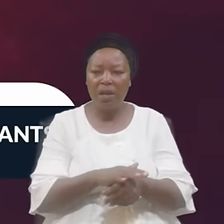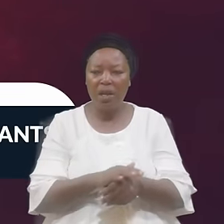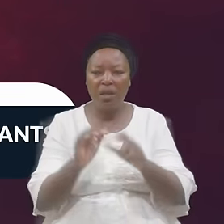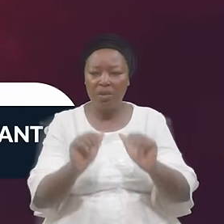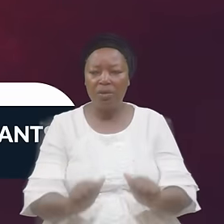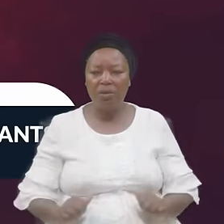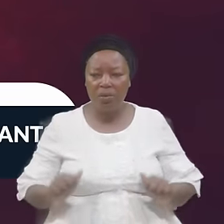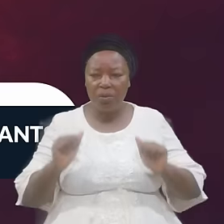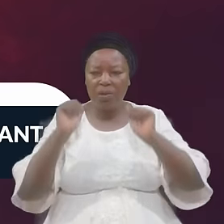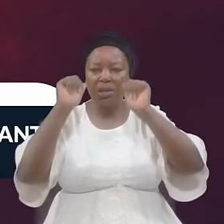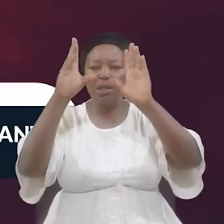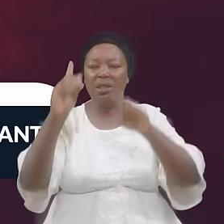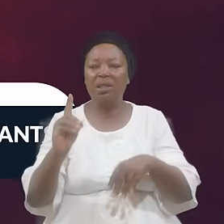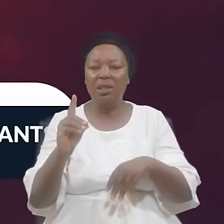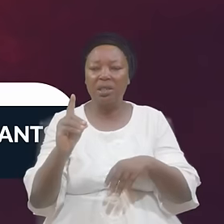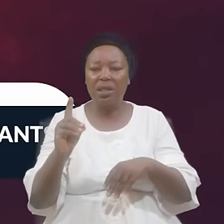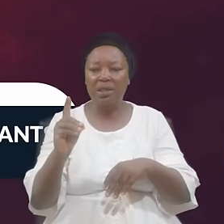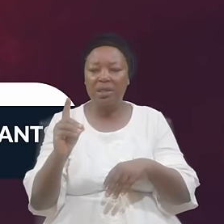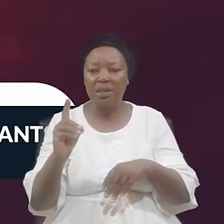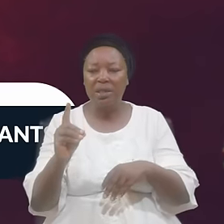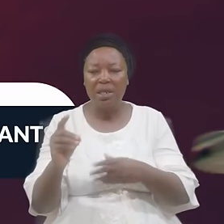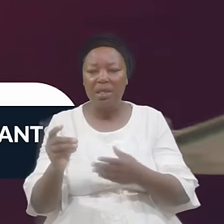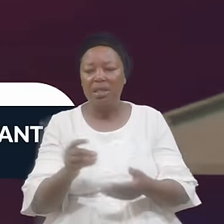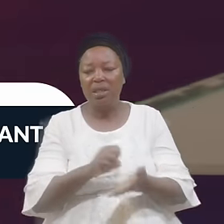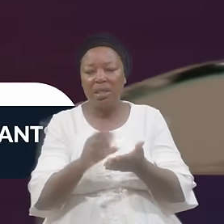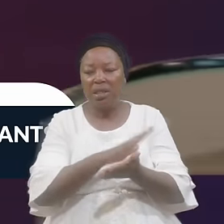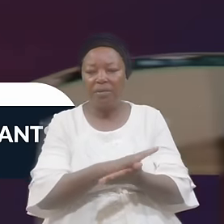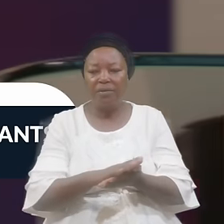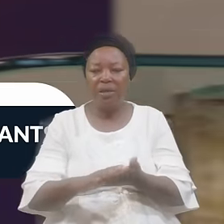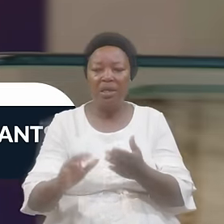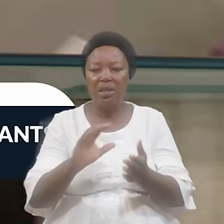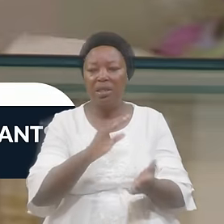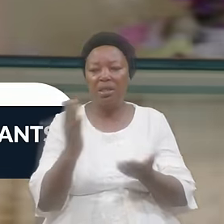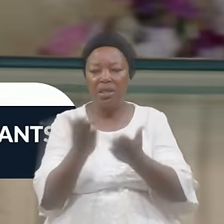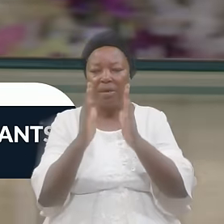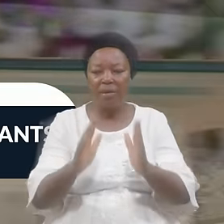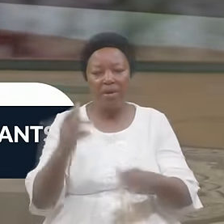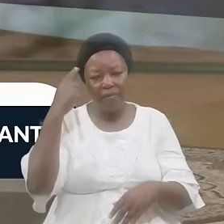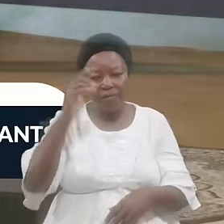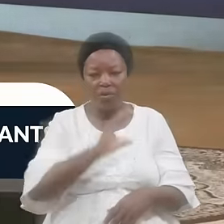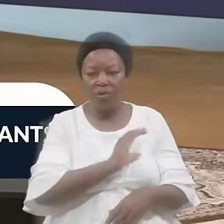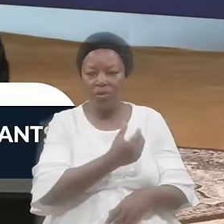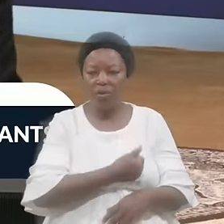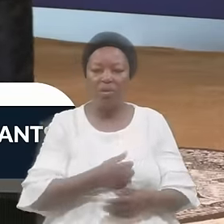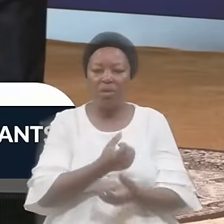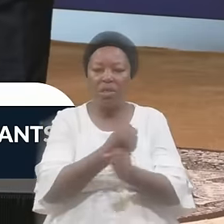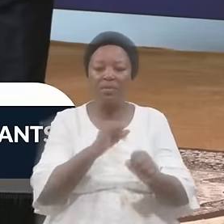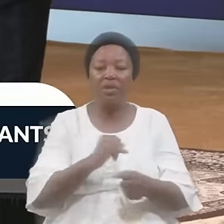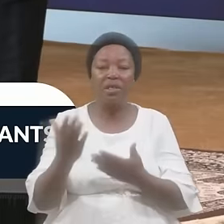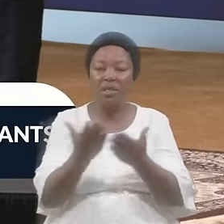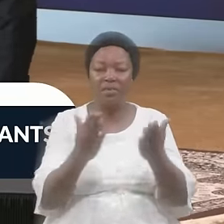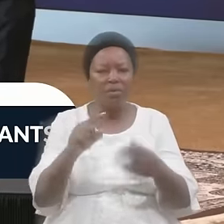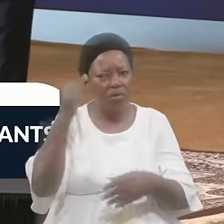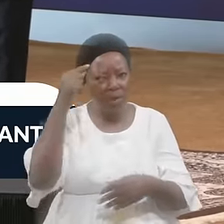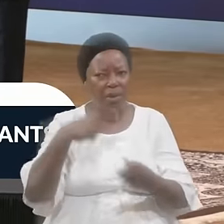Sanctified Servants For Soul Saving Servants Think About It